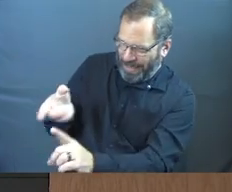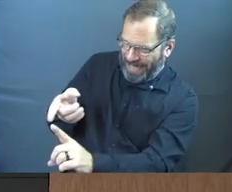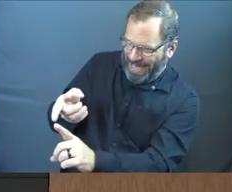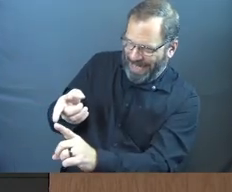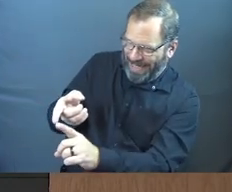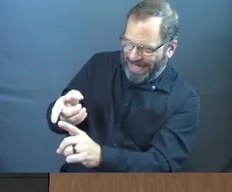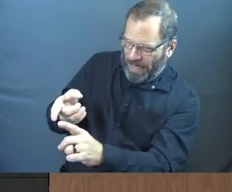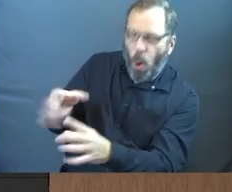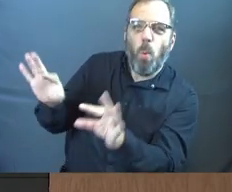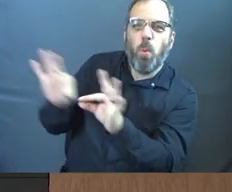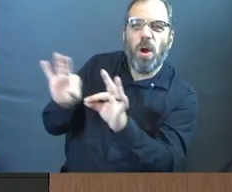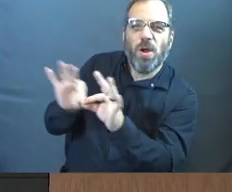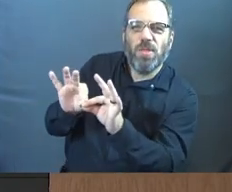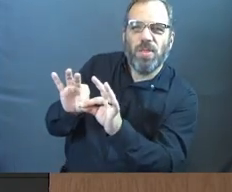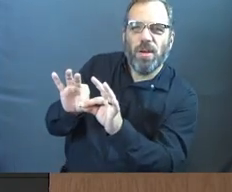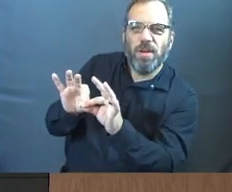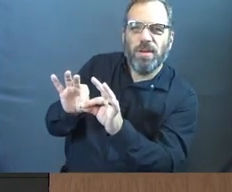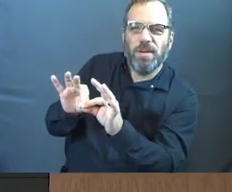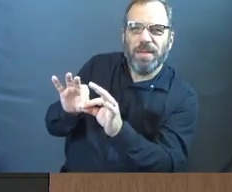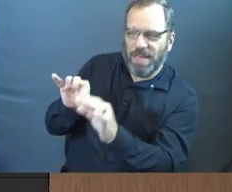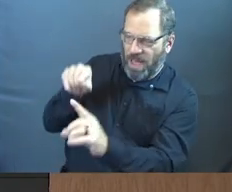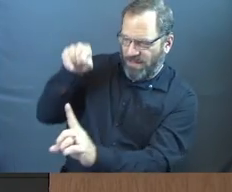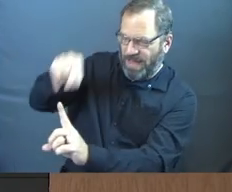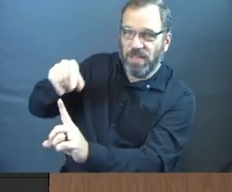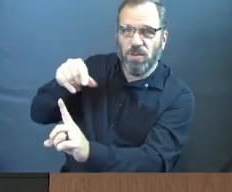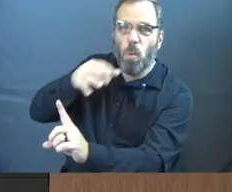who was worthy being looked in the eye.